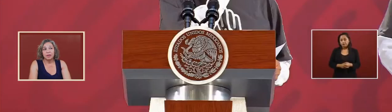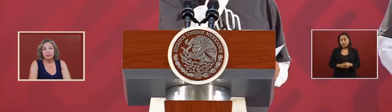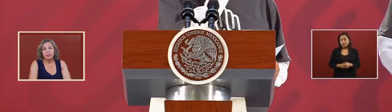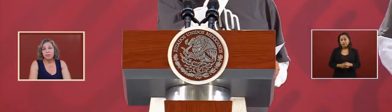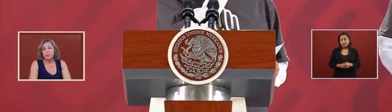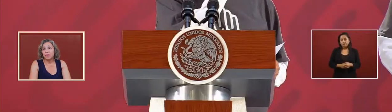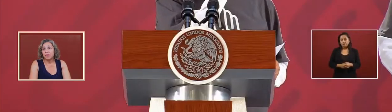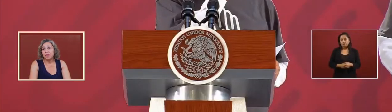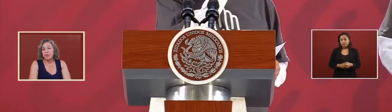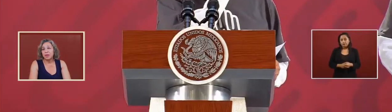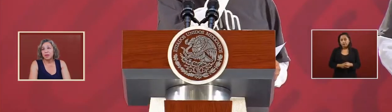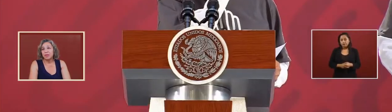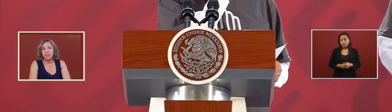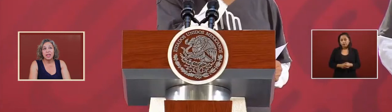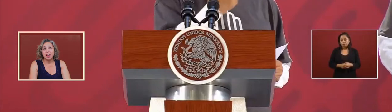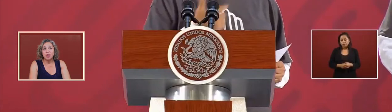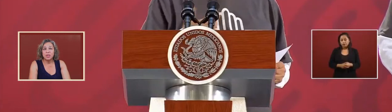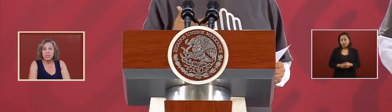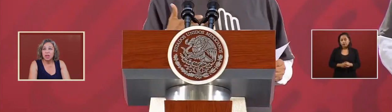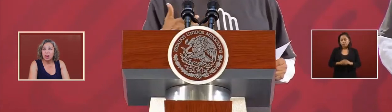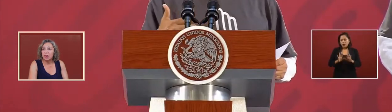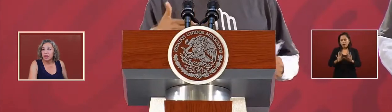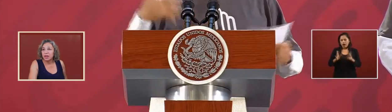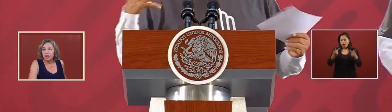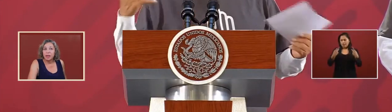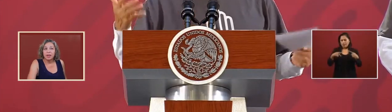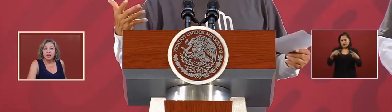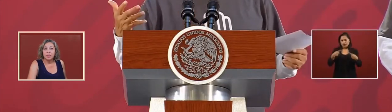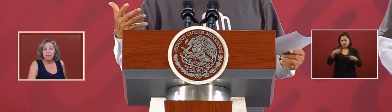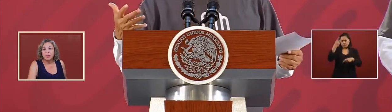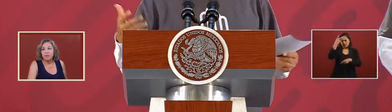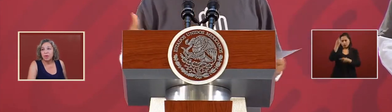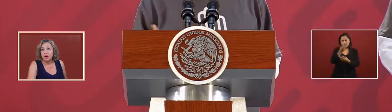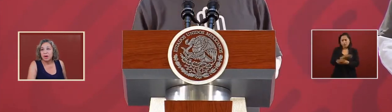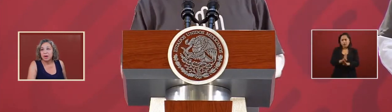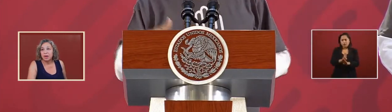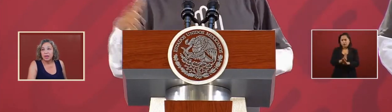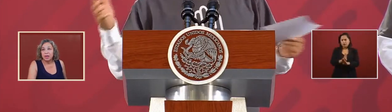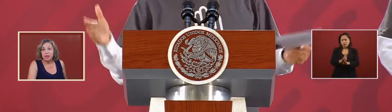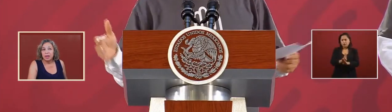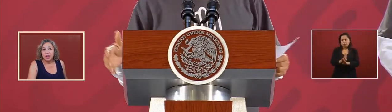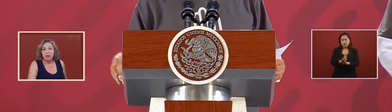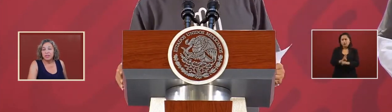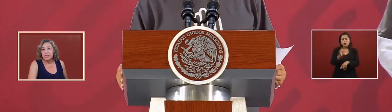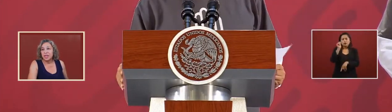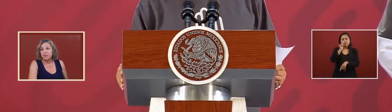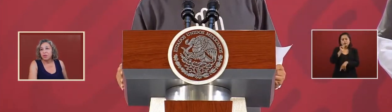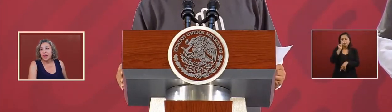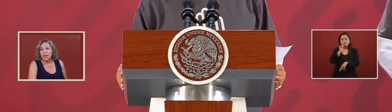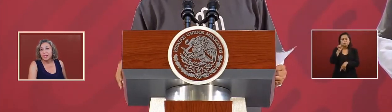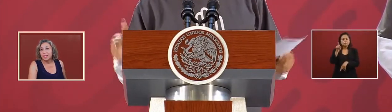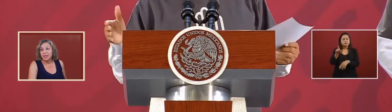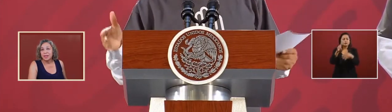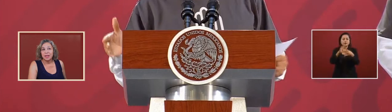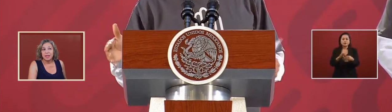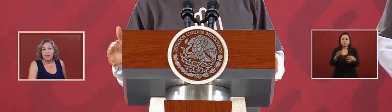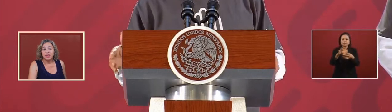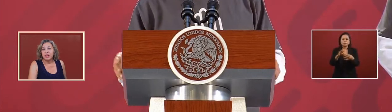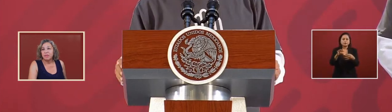from that they always talk before of the state of right